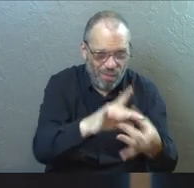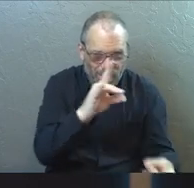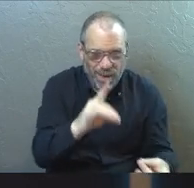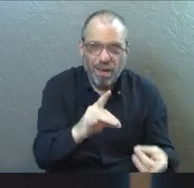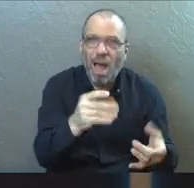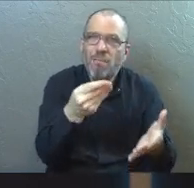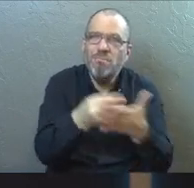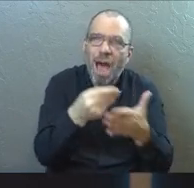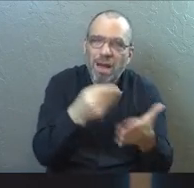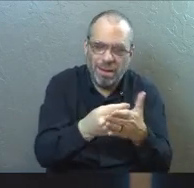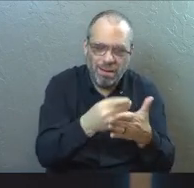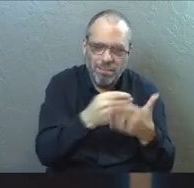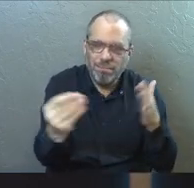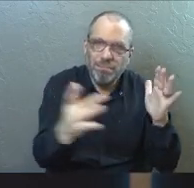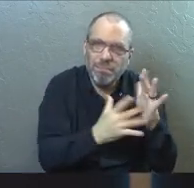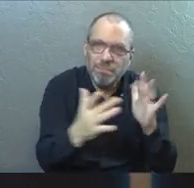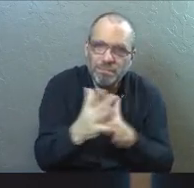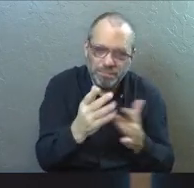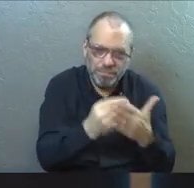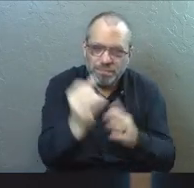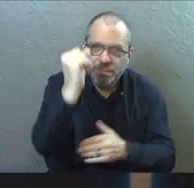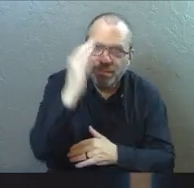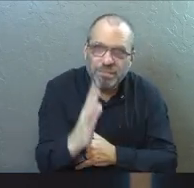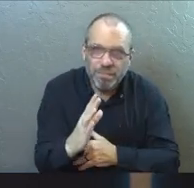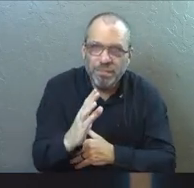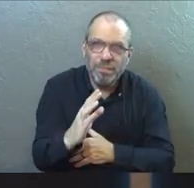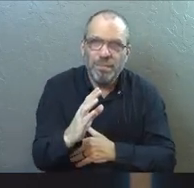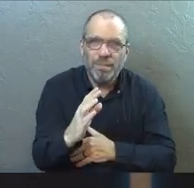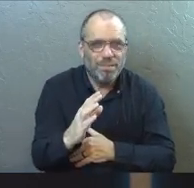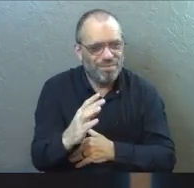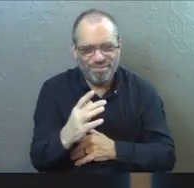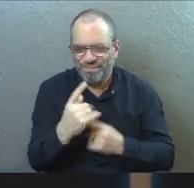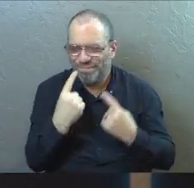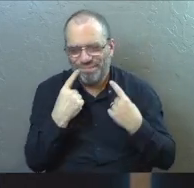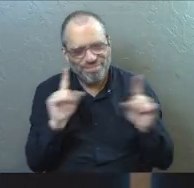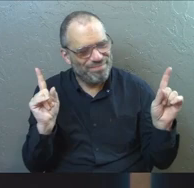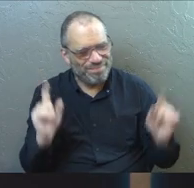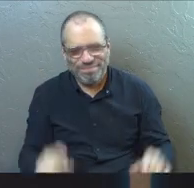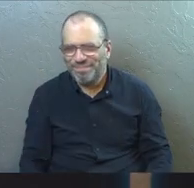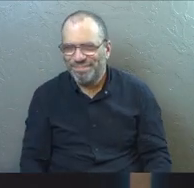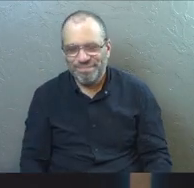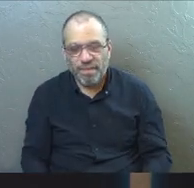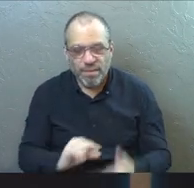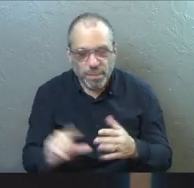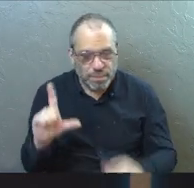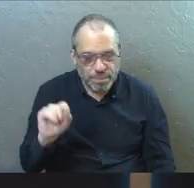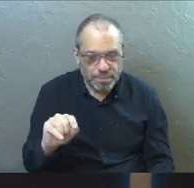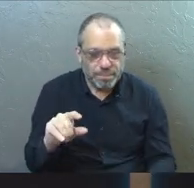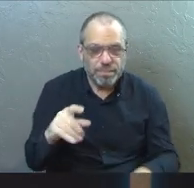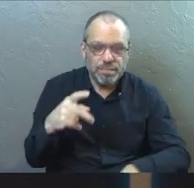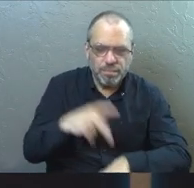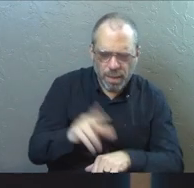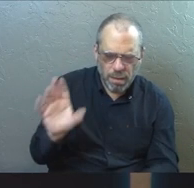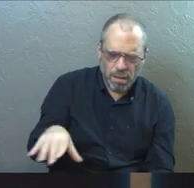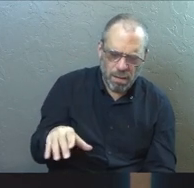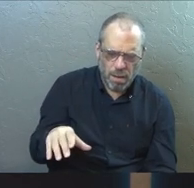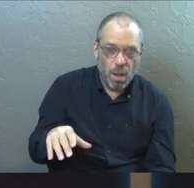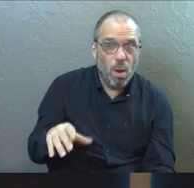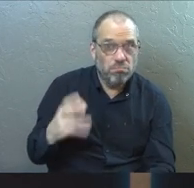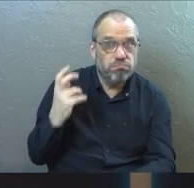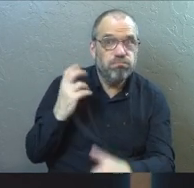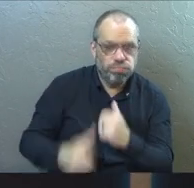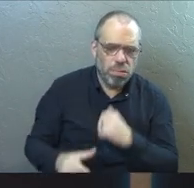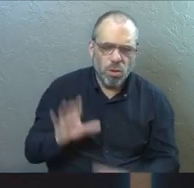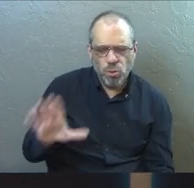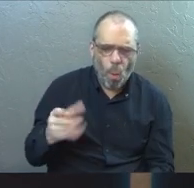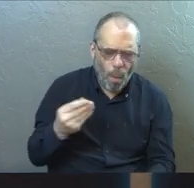Spirit. He brings it to the way of Jesus. And that doesn't work. Verse 20, Peter replied pretty harshly.